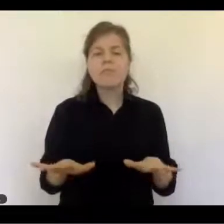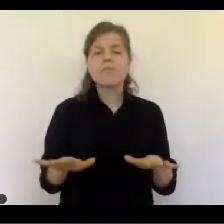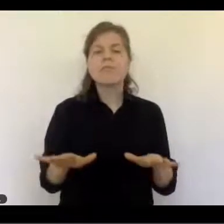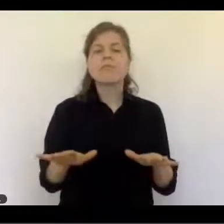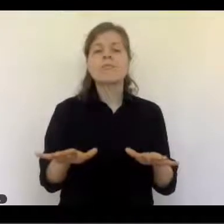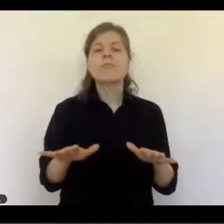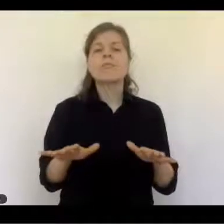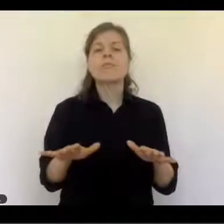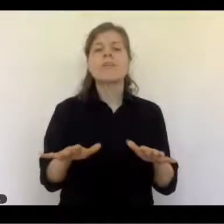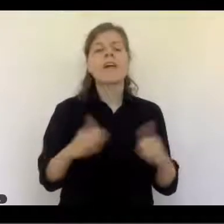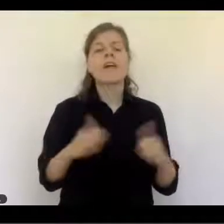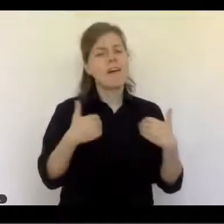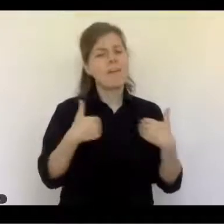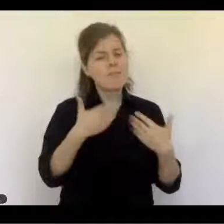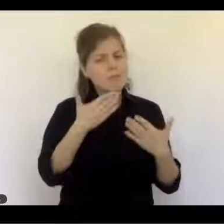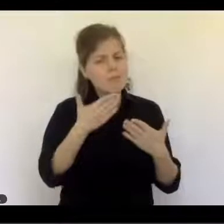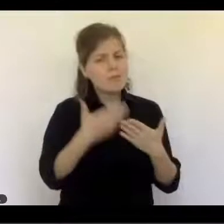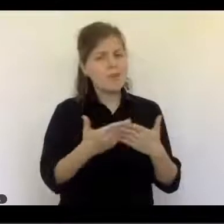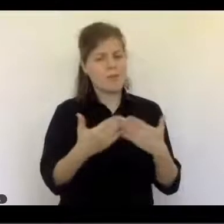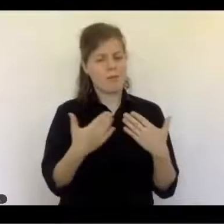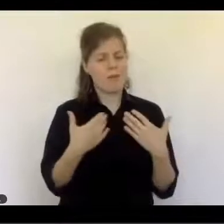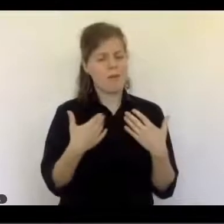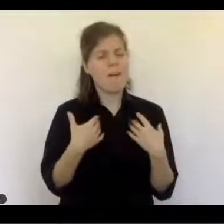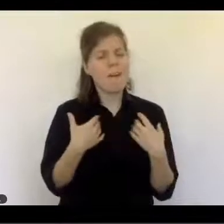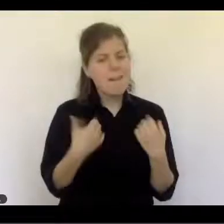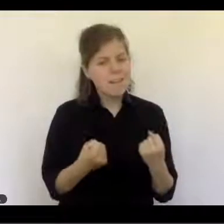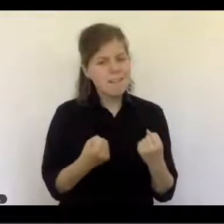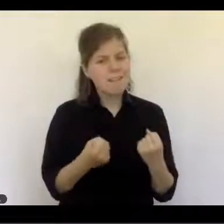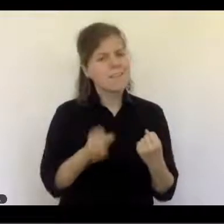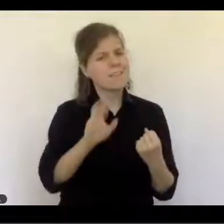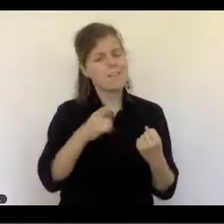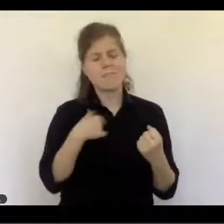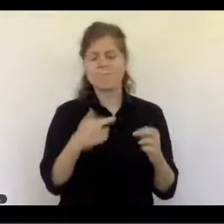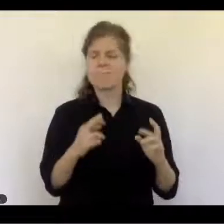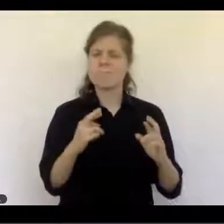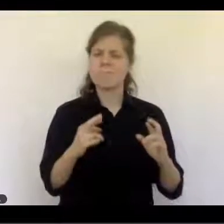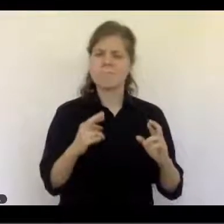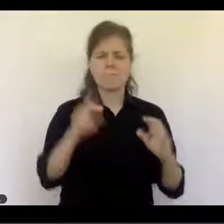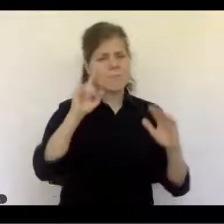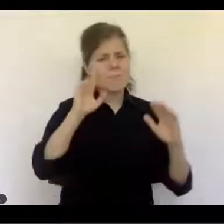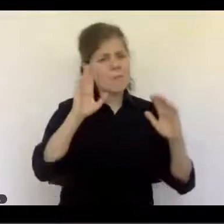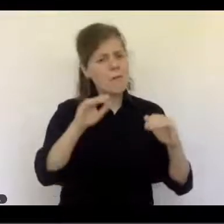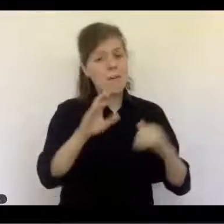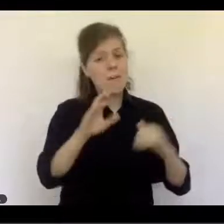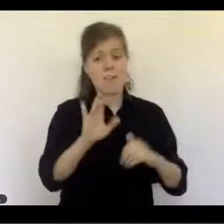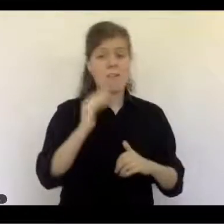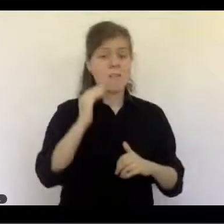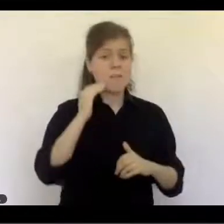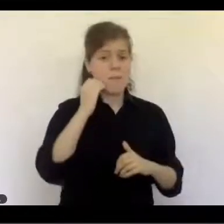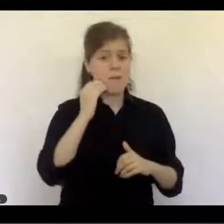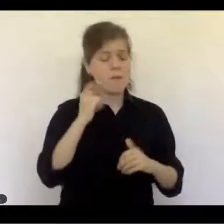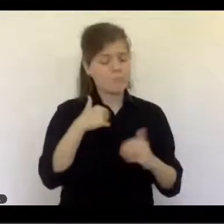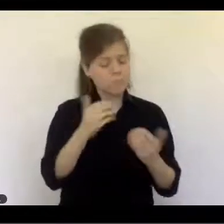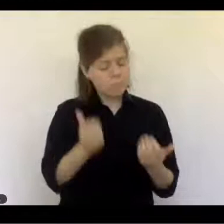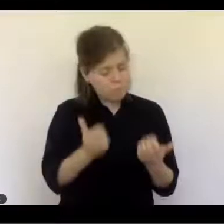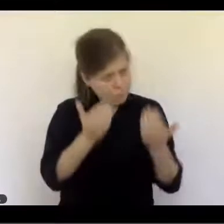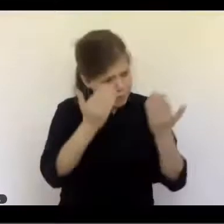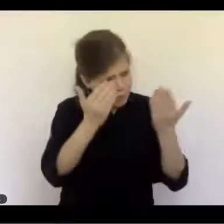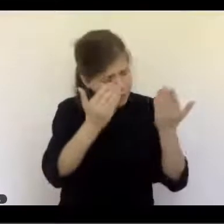where we are well. I hope for that. I offer tobacco for that. But unfortunately,